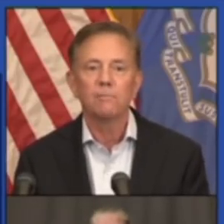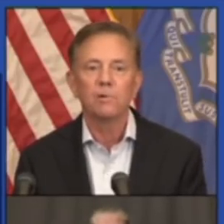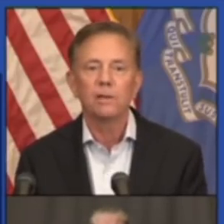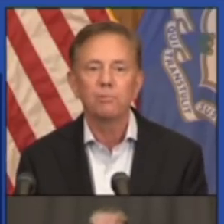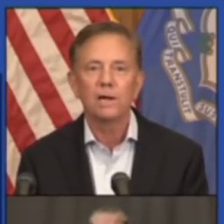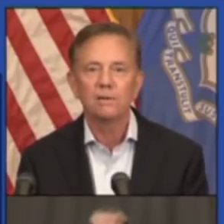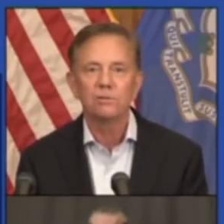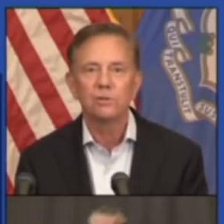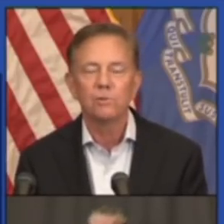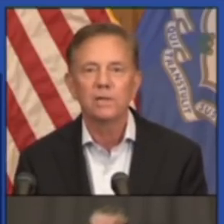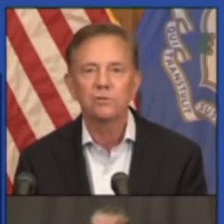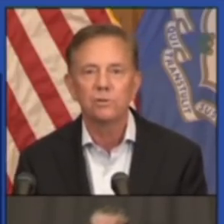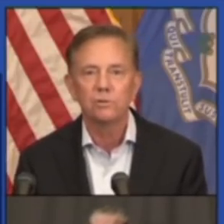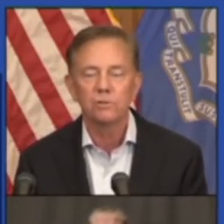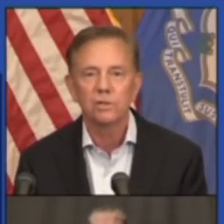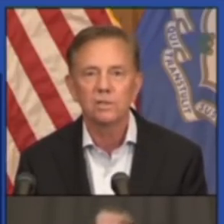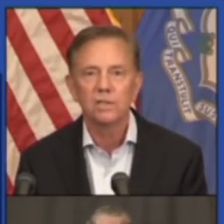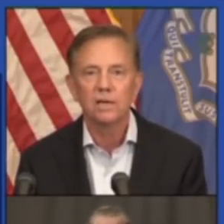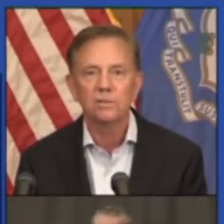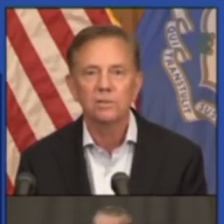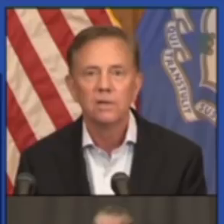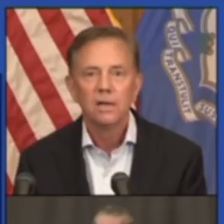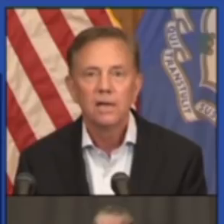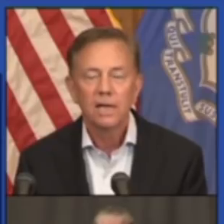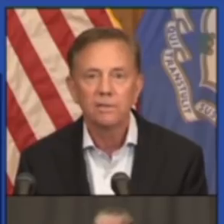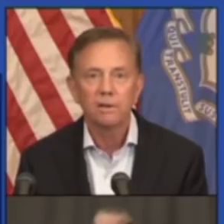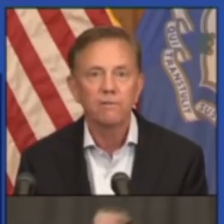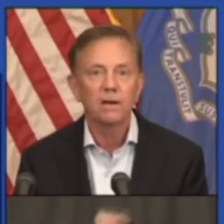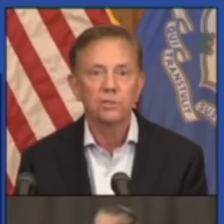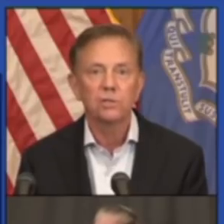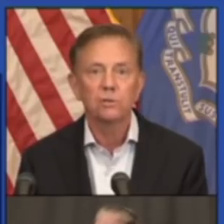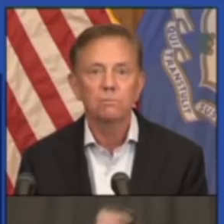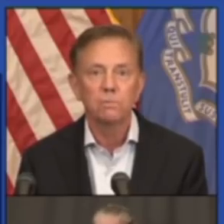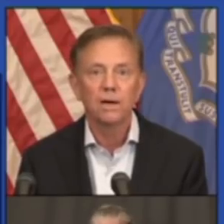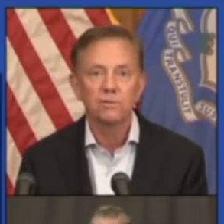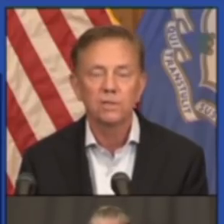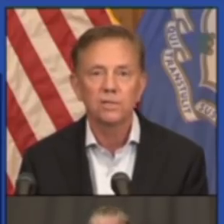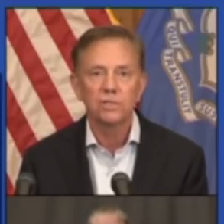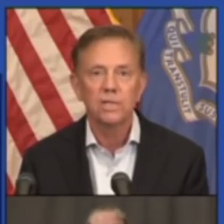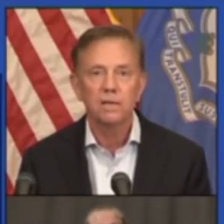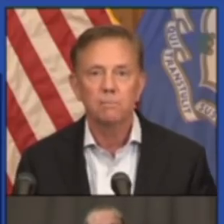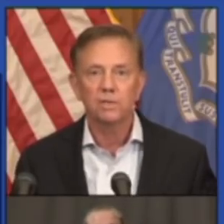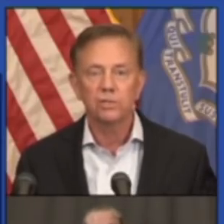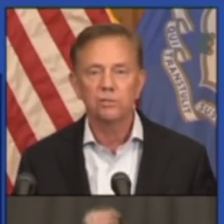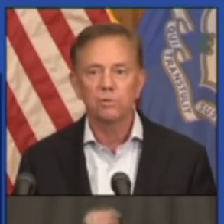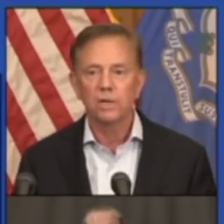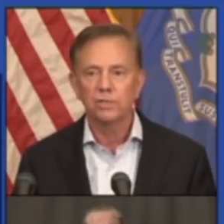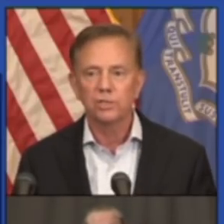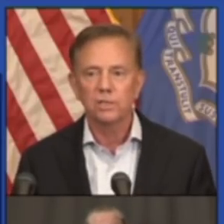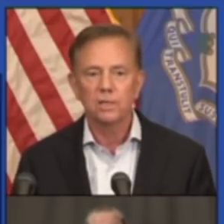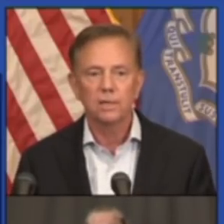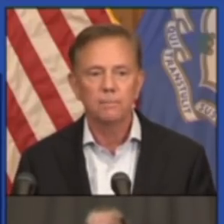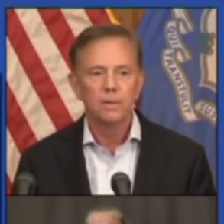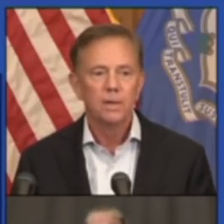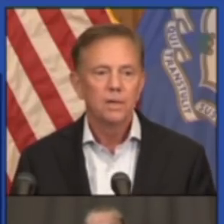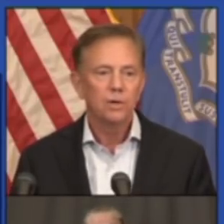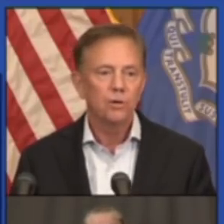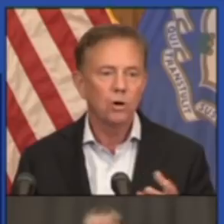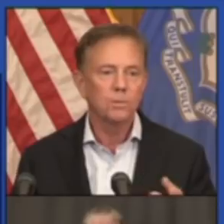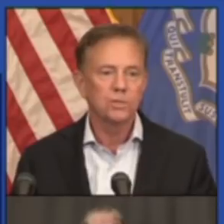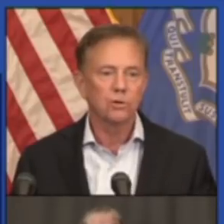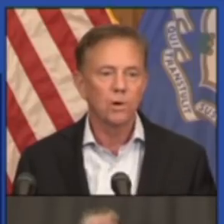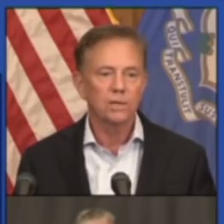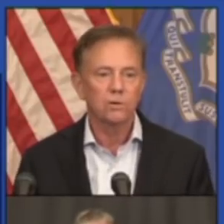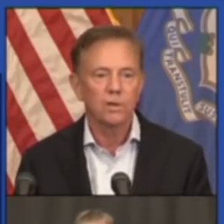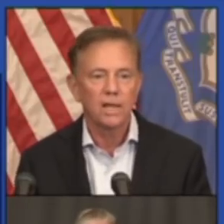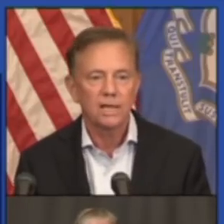And I'm really proud to introduce Dr. Anthony Fauci, who obviously doesn't need much introduction. You